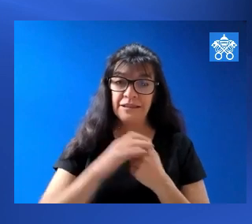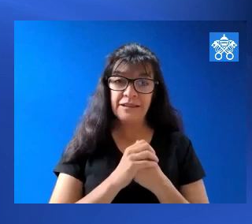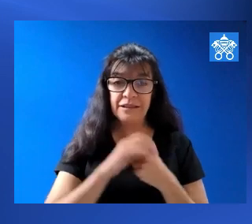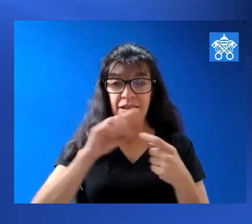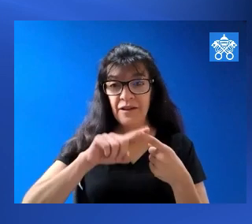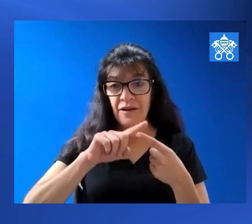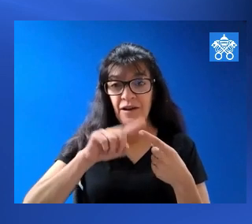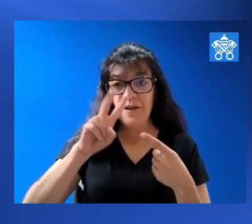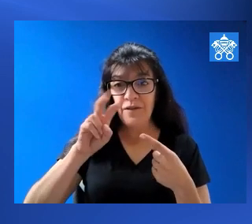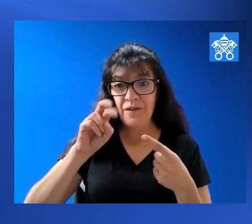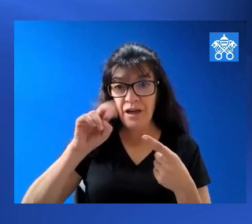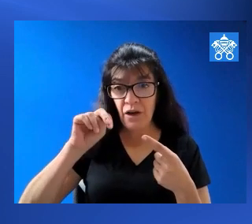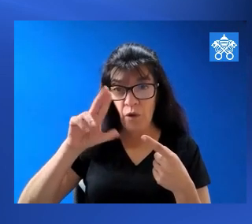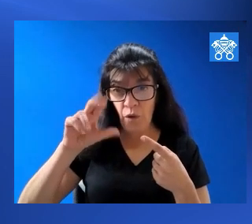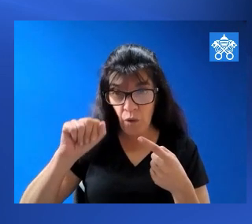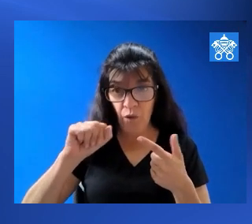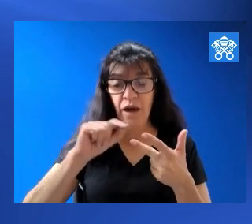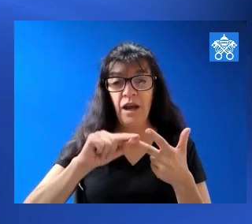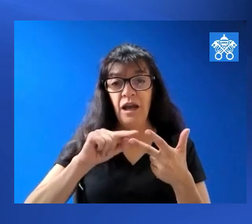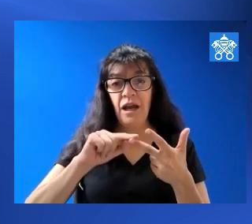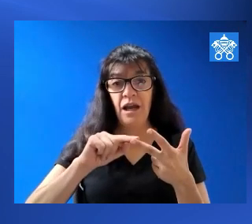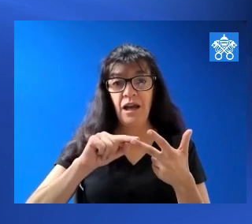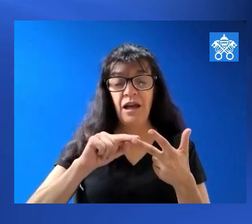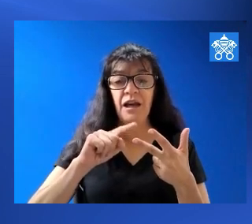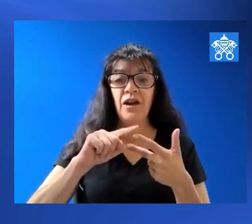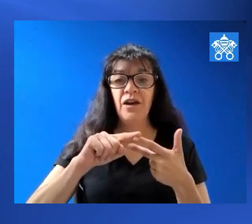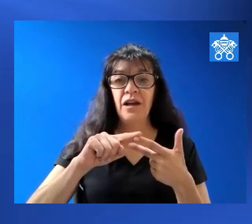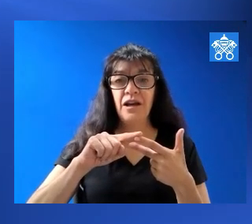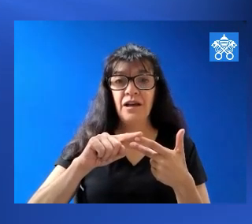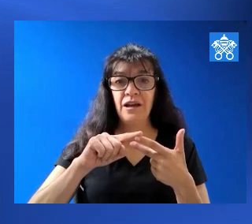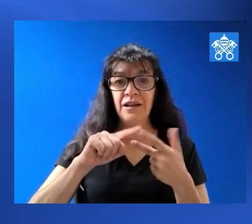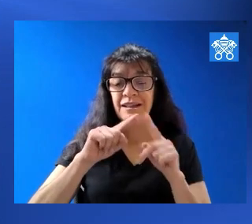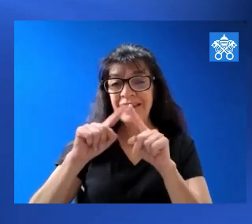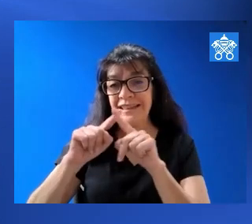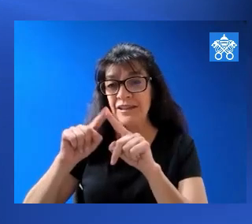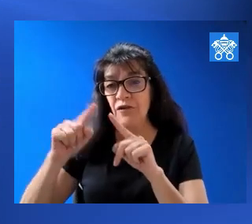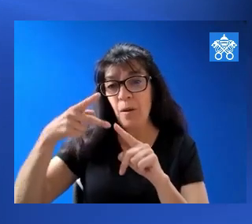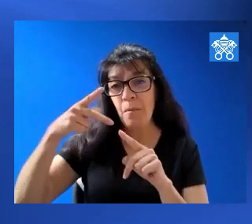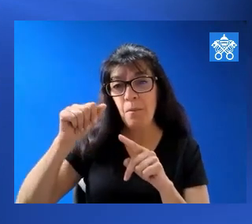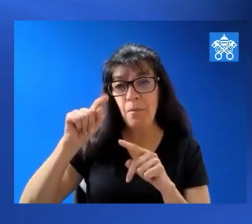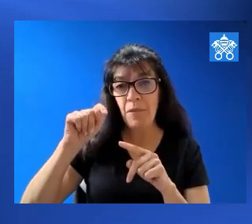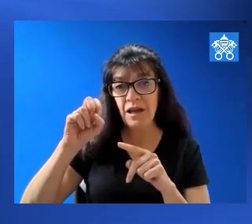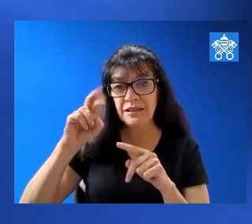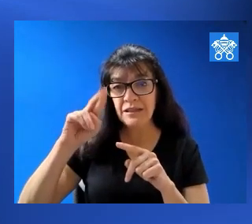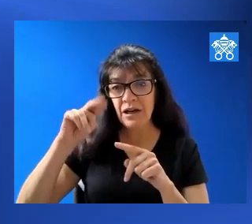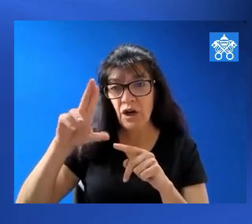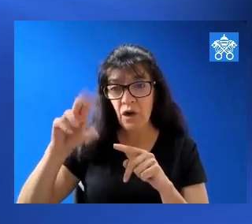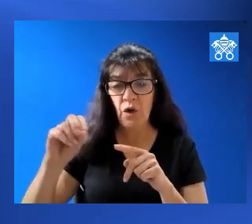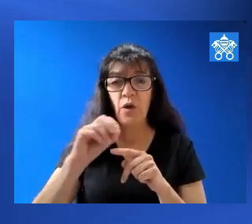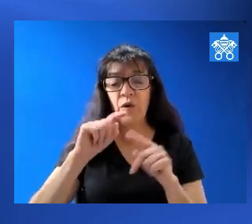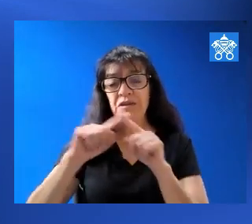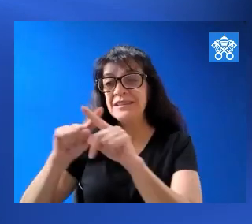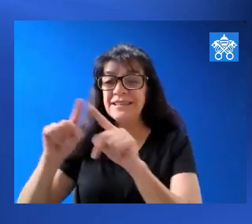And I greet, of course, the faithful here gathered from Verona and other parts of Italy